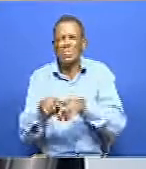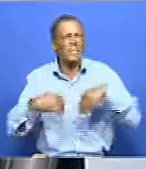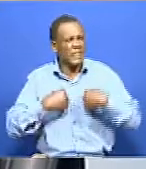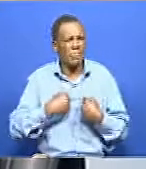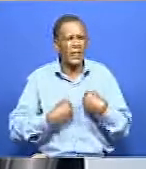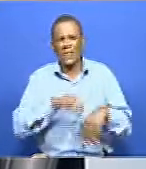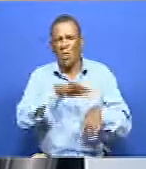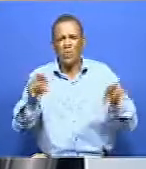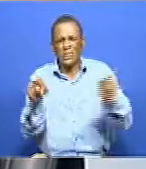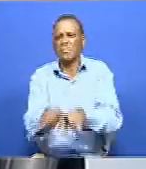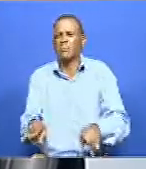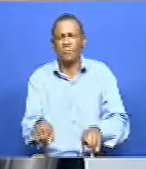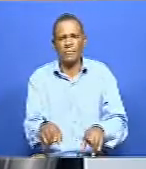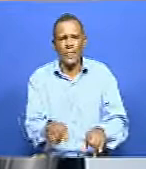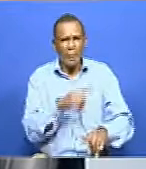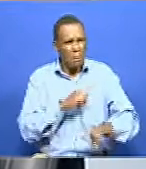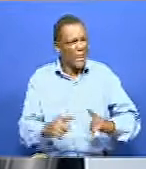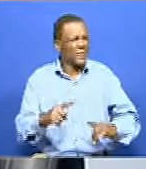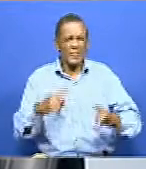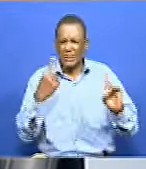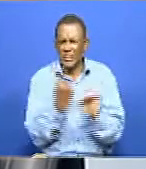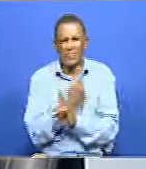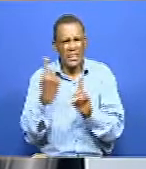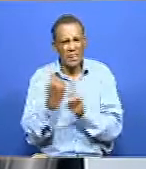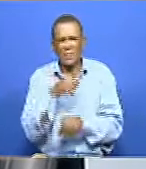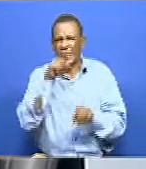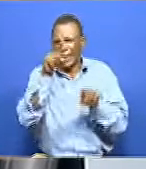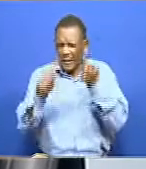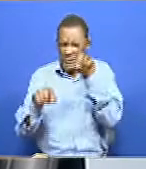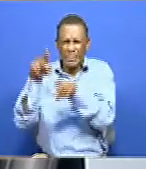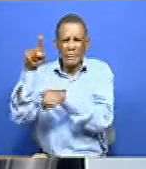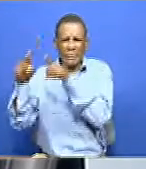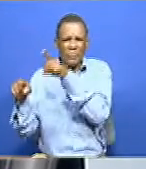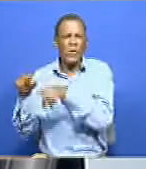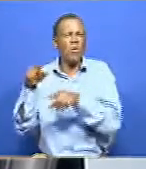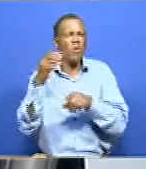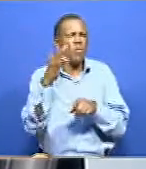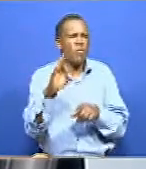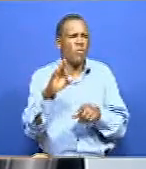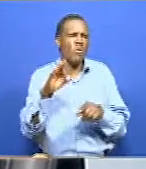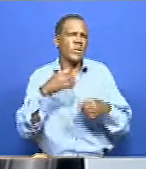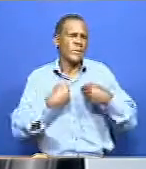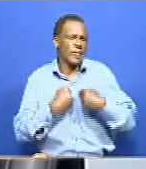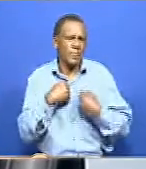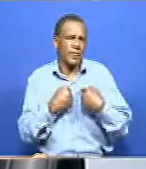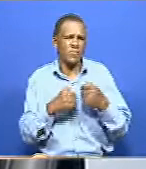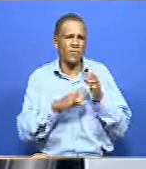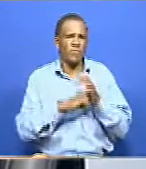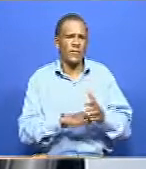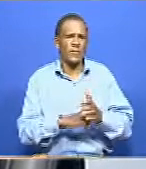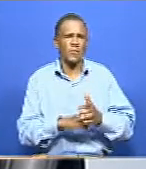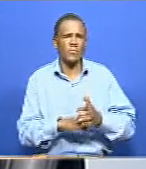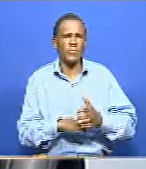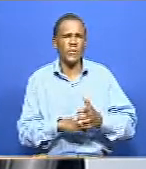within the disability, you find there are some categories of disability that again are being excluded. We talk about, you know,